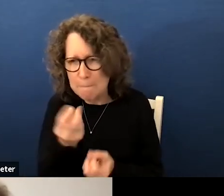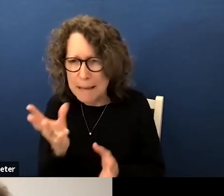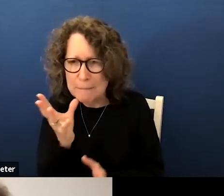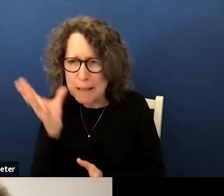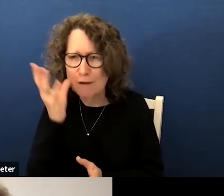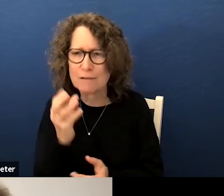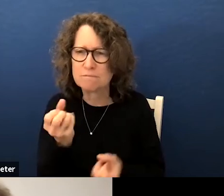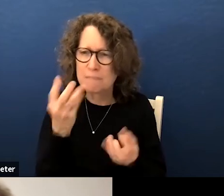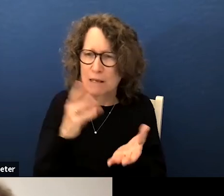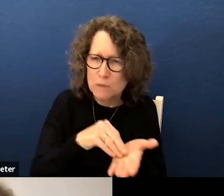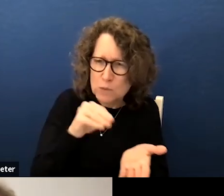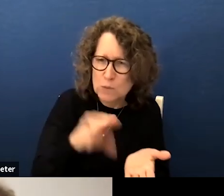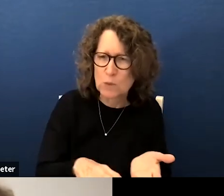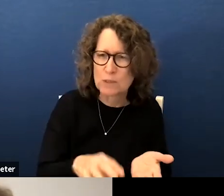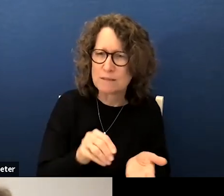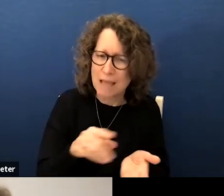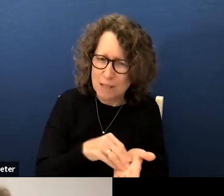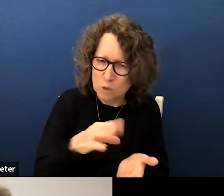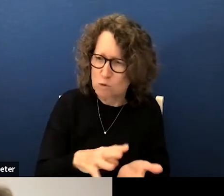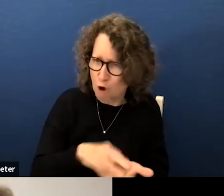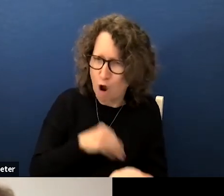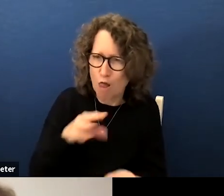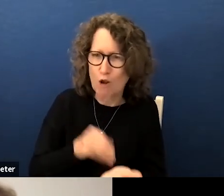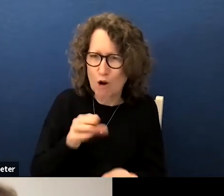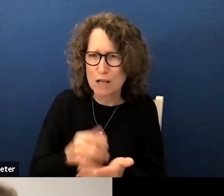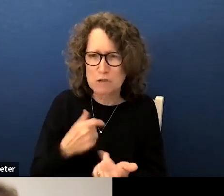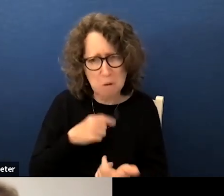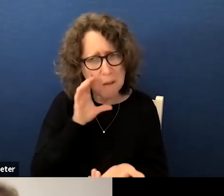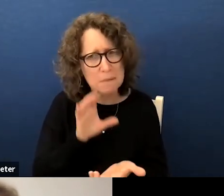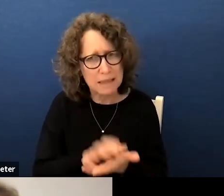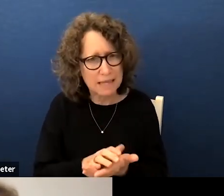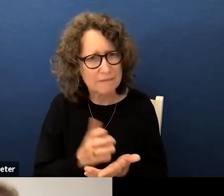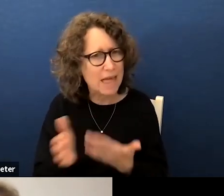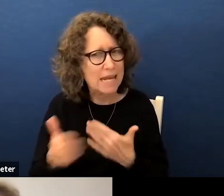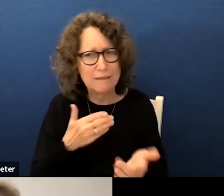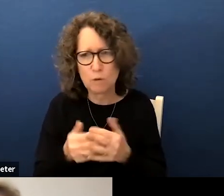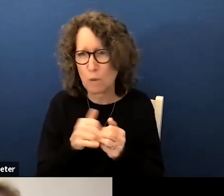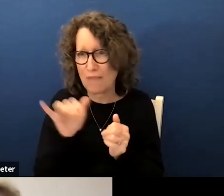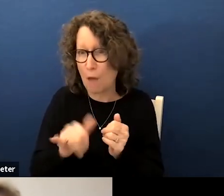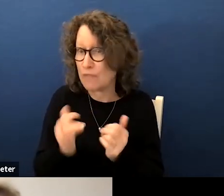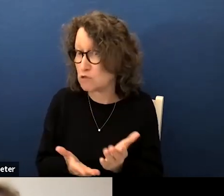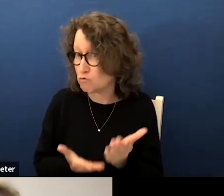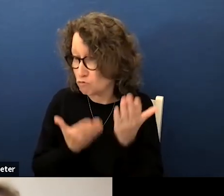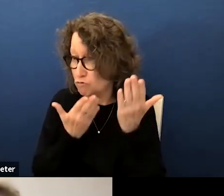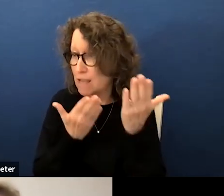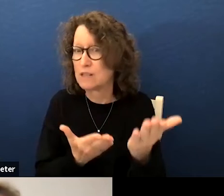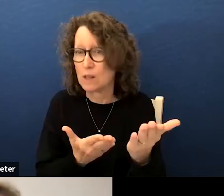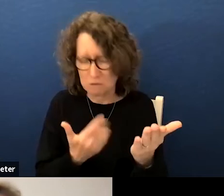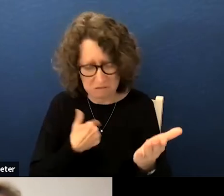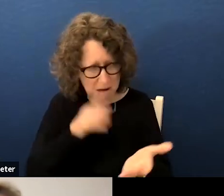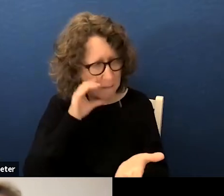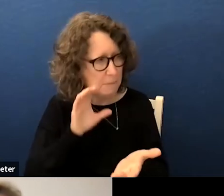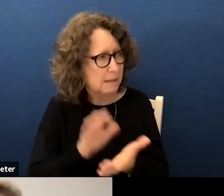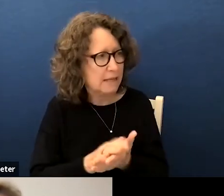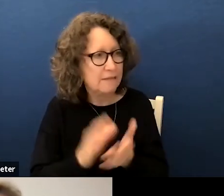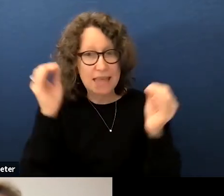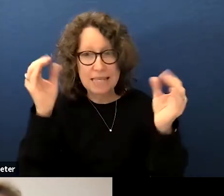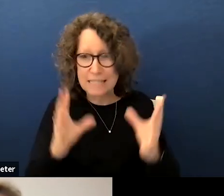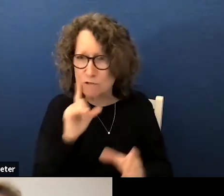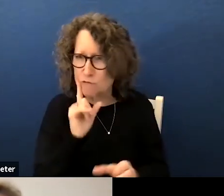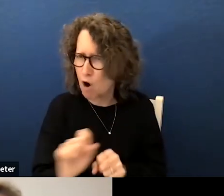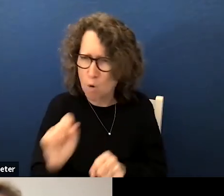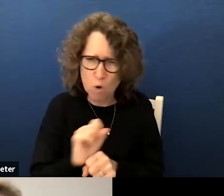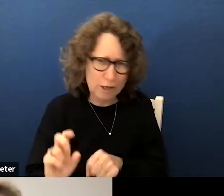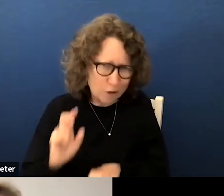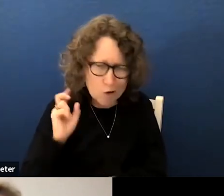lot of students and students are learning so I believe that even without this resolution I believe that teachers are working